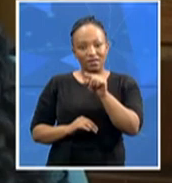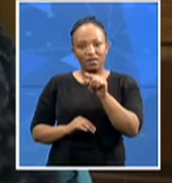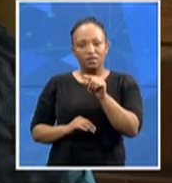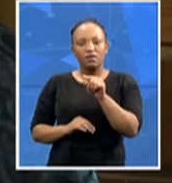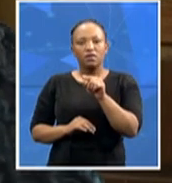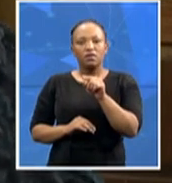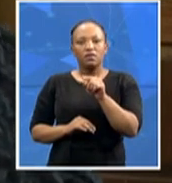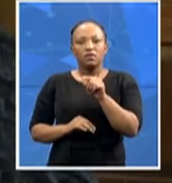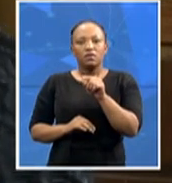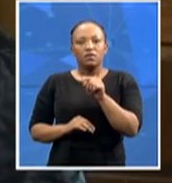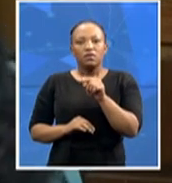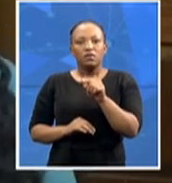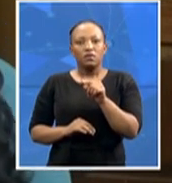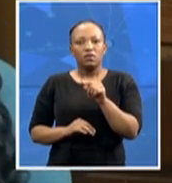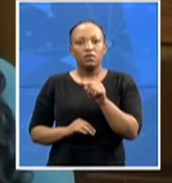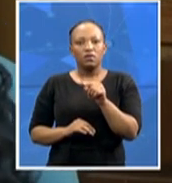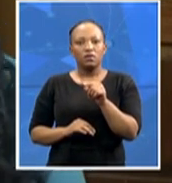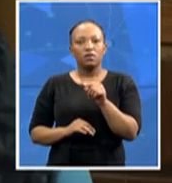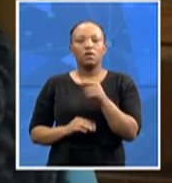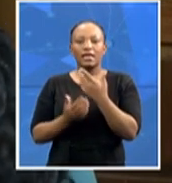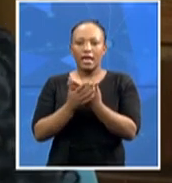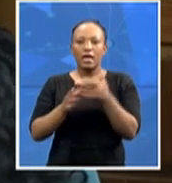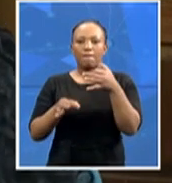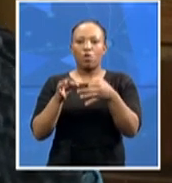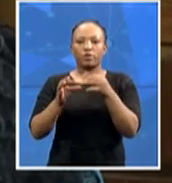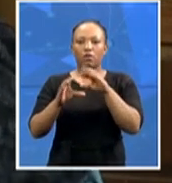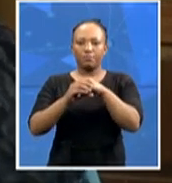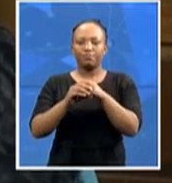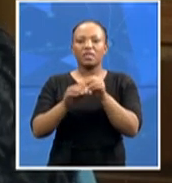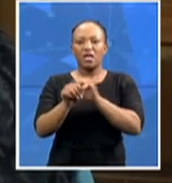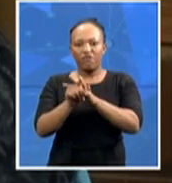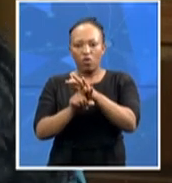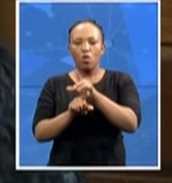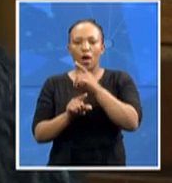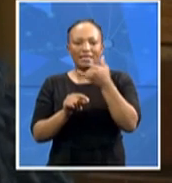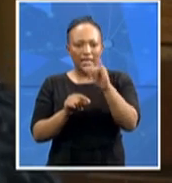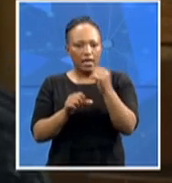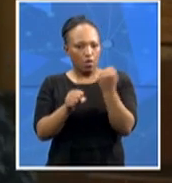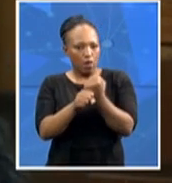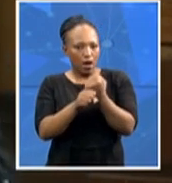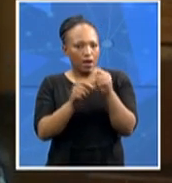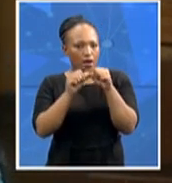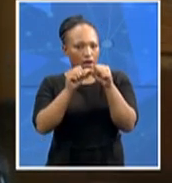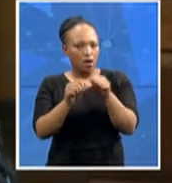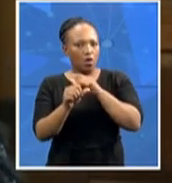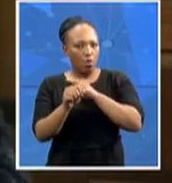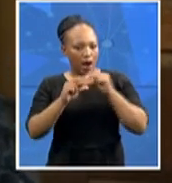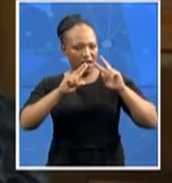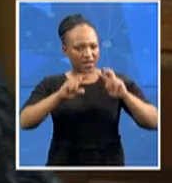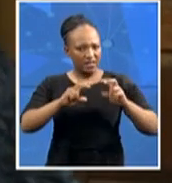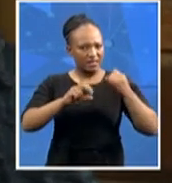influence if the Minister is in his post while, in fact, he is being investigated. I can take any questions.